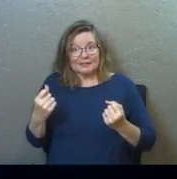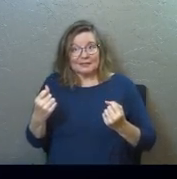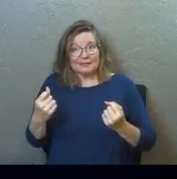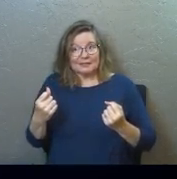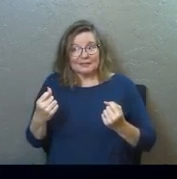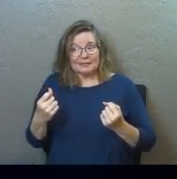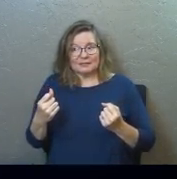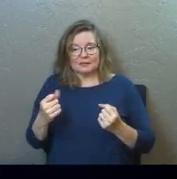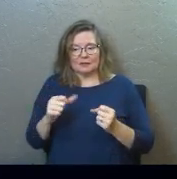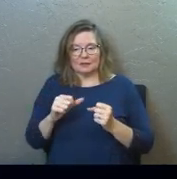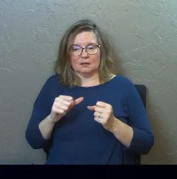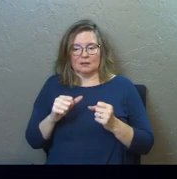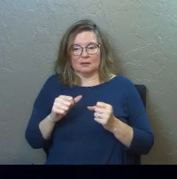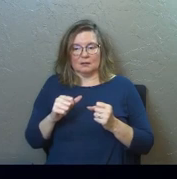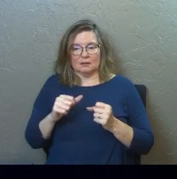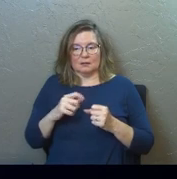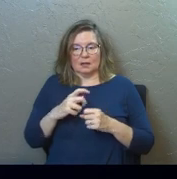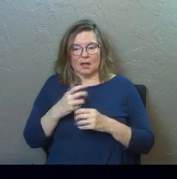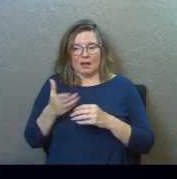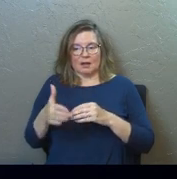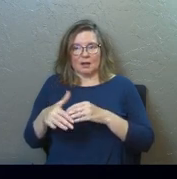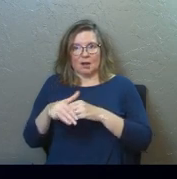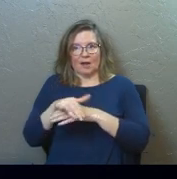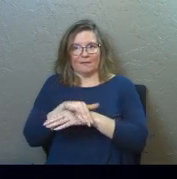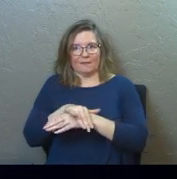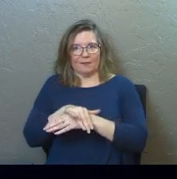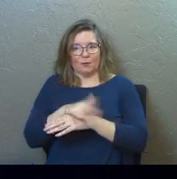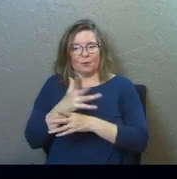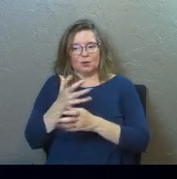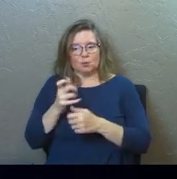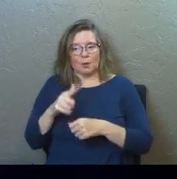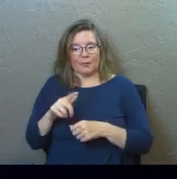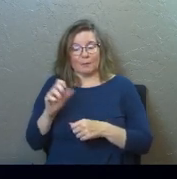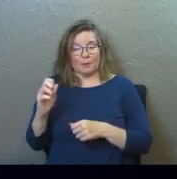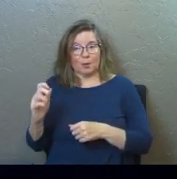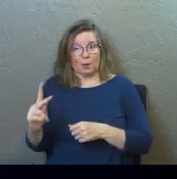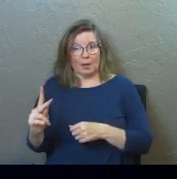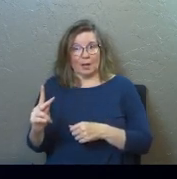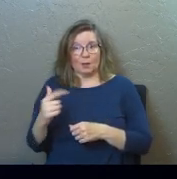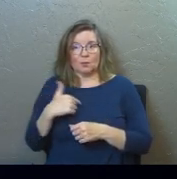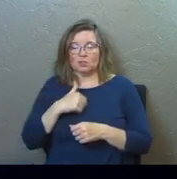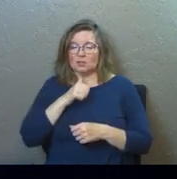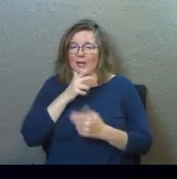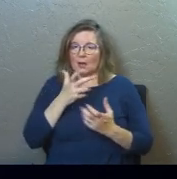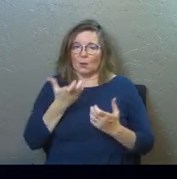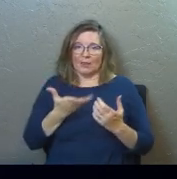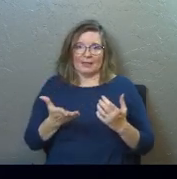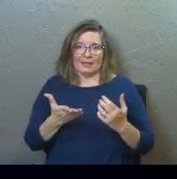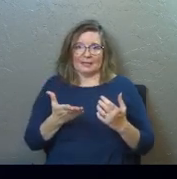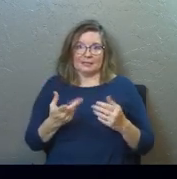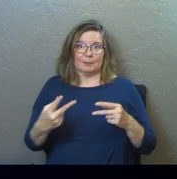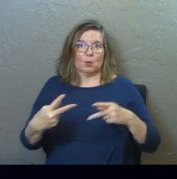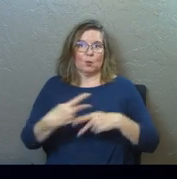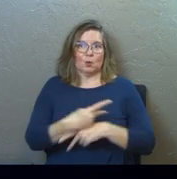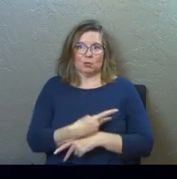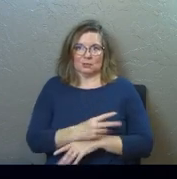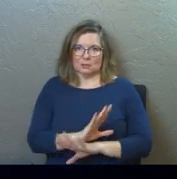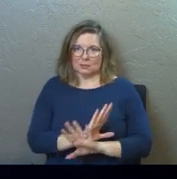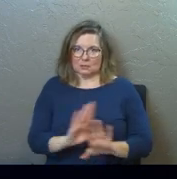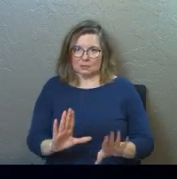to be concealed and covered. And we should want them to be okay. We should not want things to be worse.